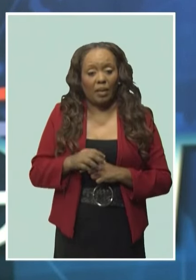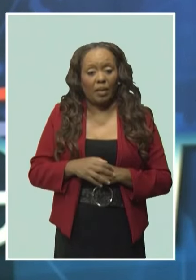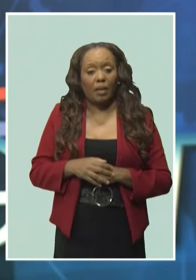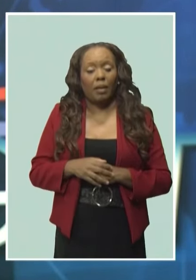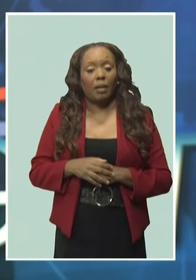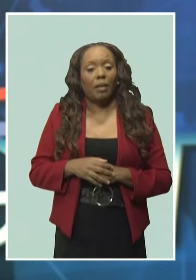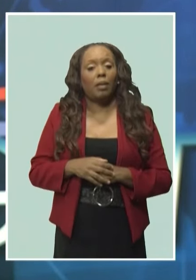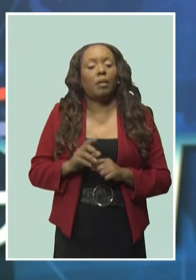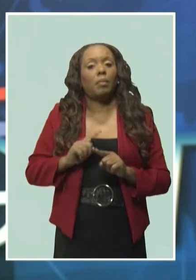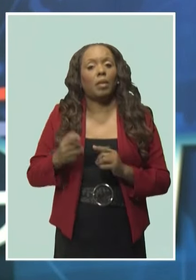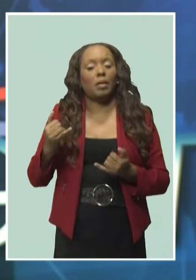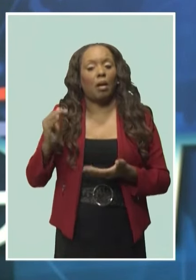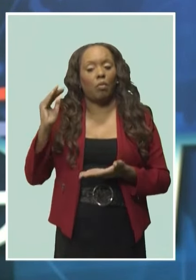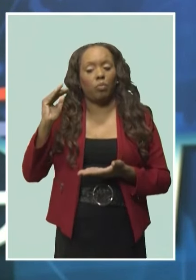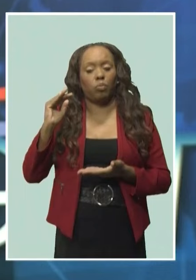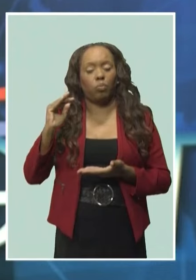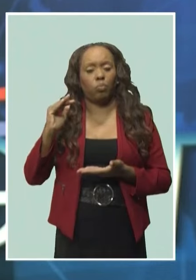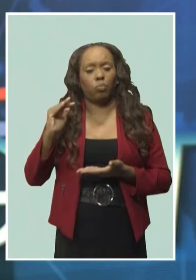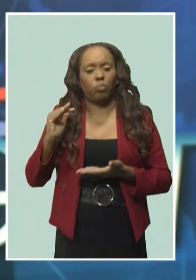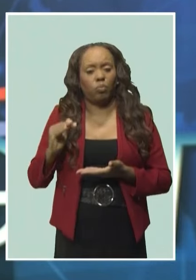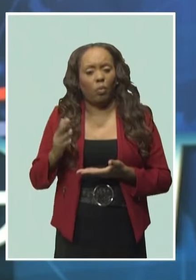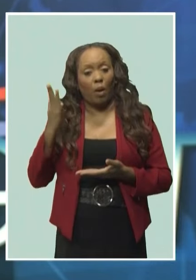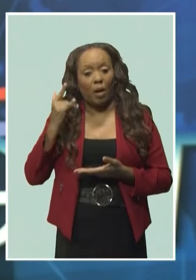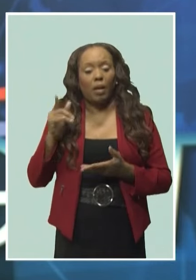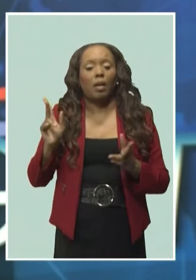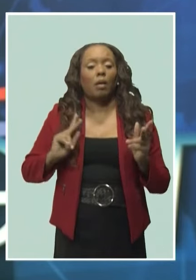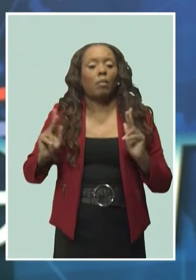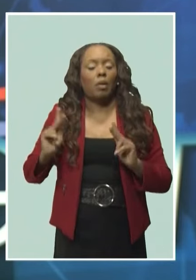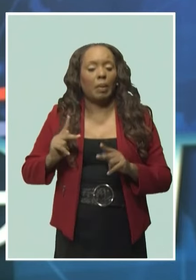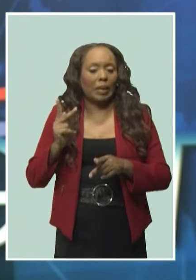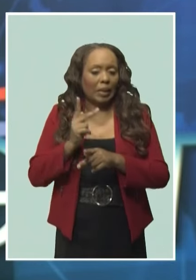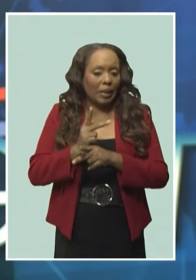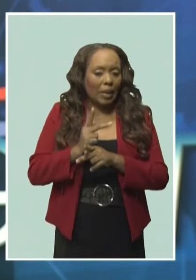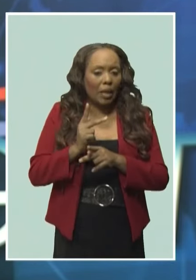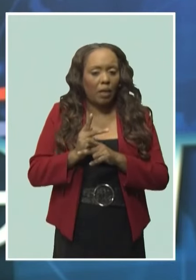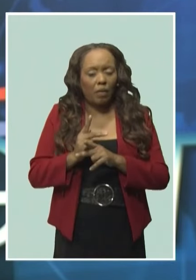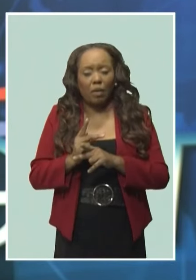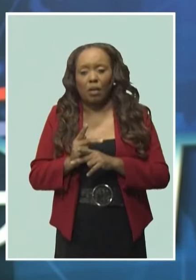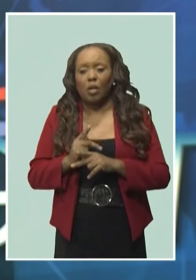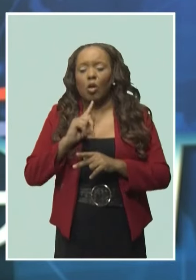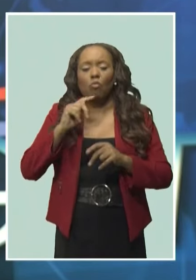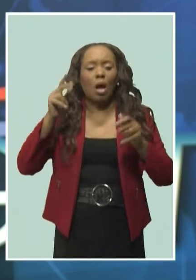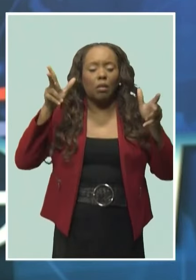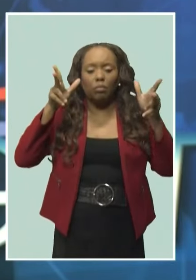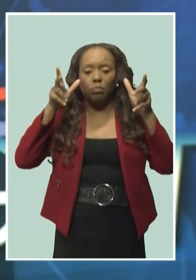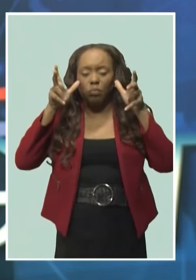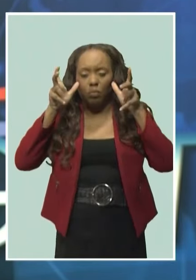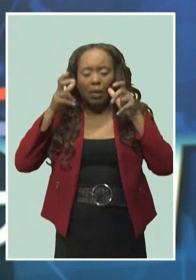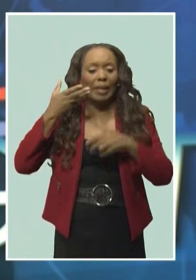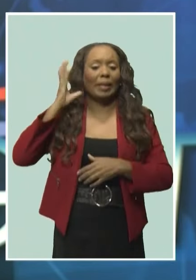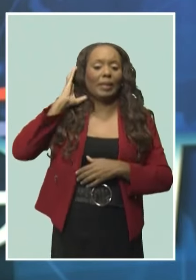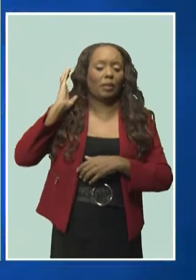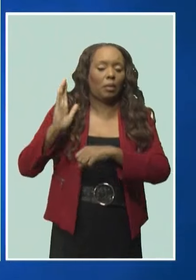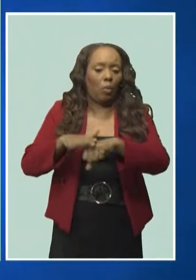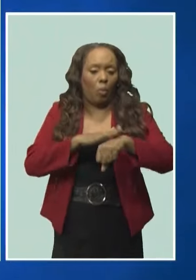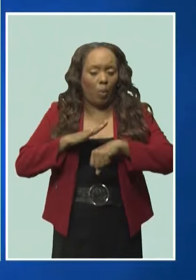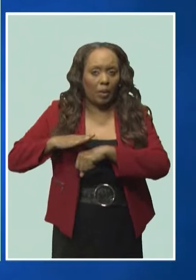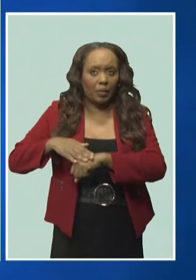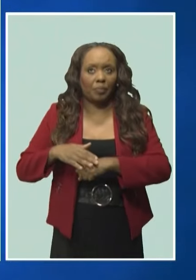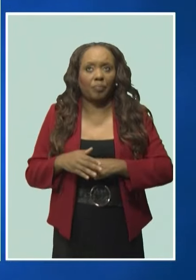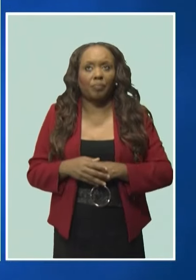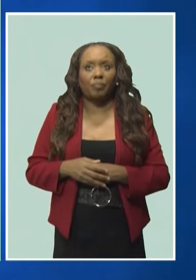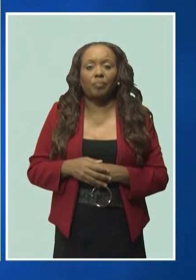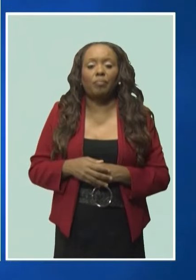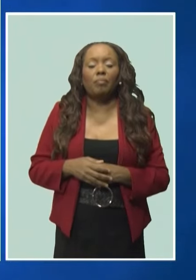people recognising the warning signs and taking action. The update came as the estimates debate continued. The deaths have